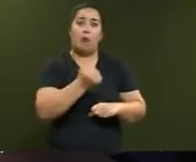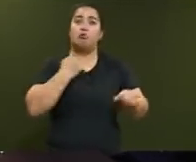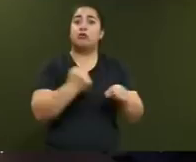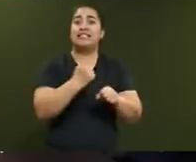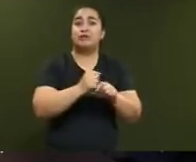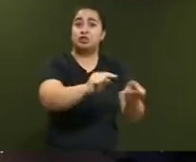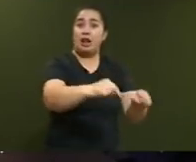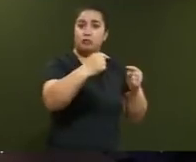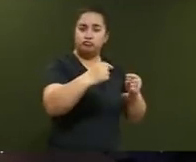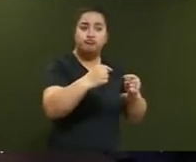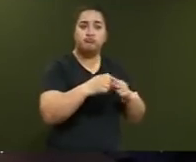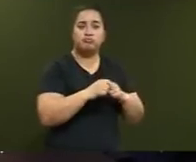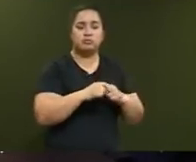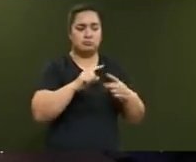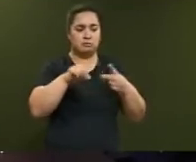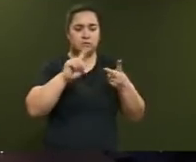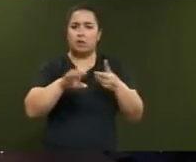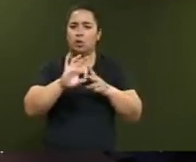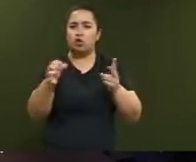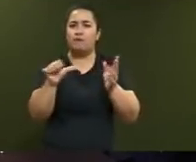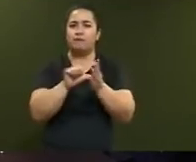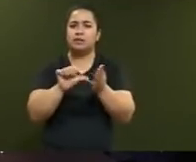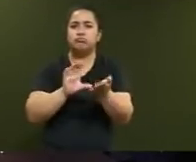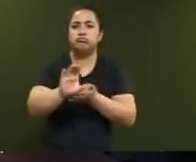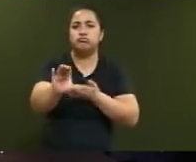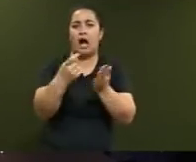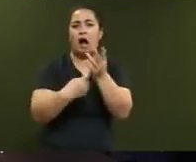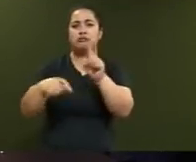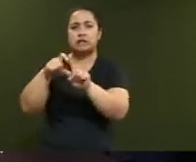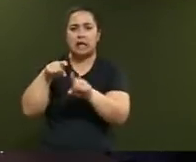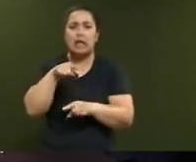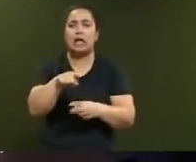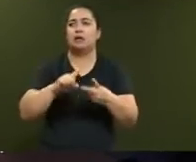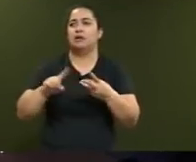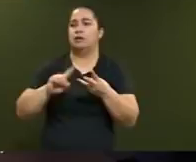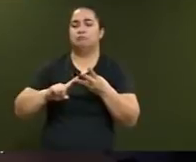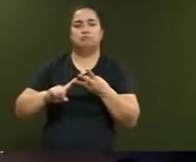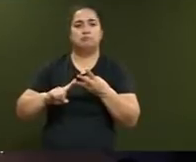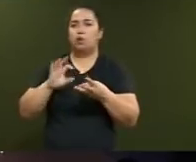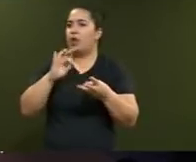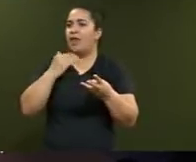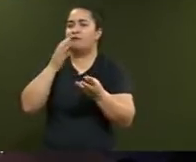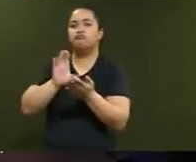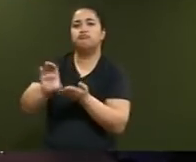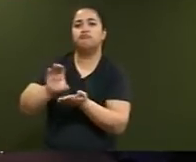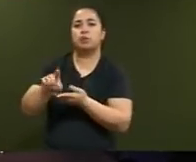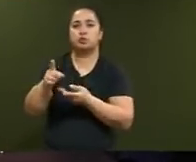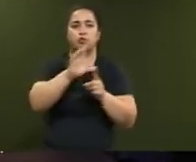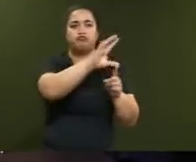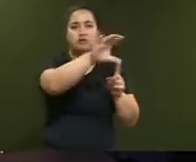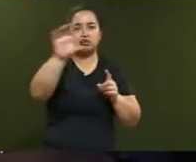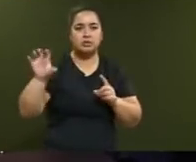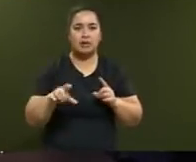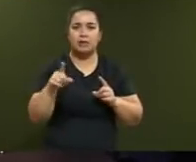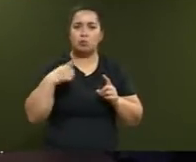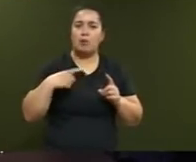They've told us that it's that we're not investing in R&D. We have told us that we've under-invested in the regions which is why we have the Provincial